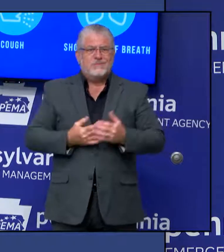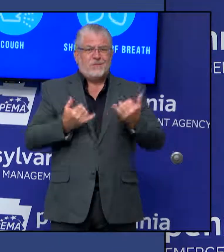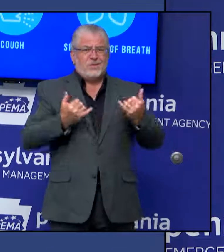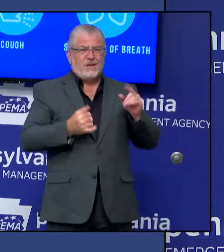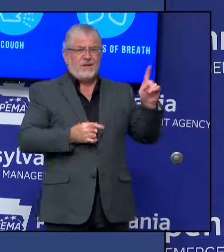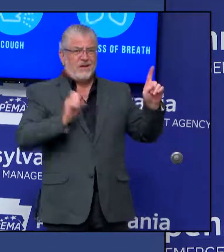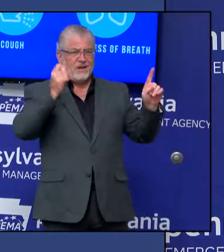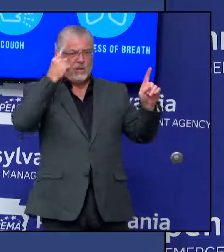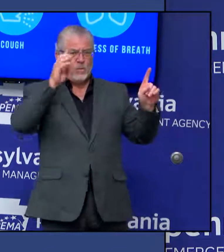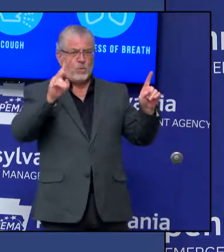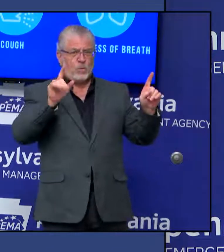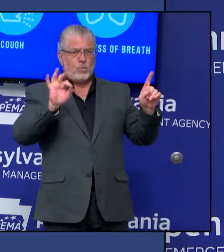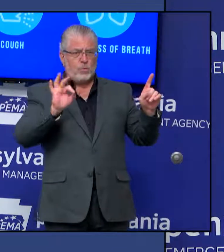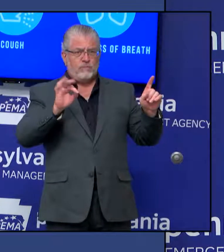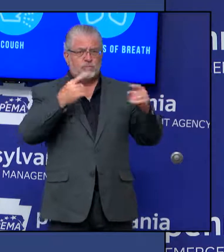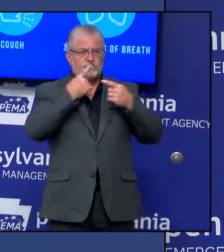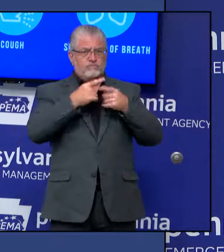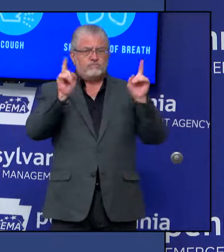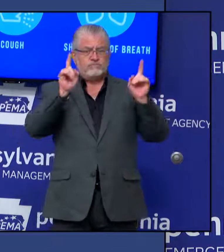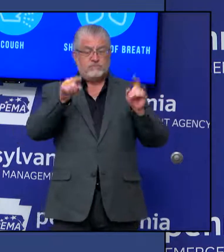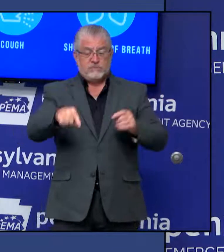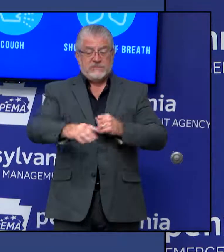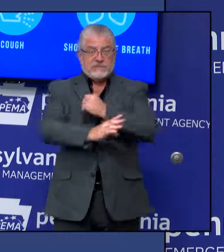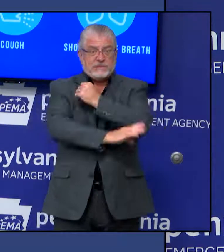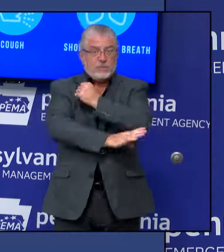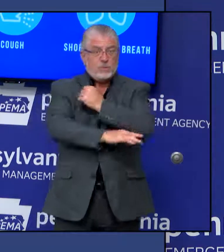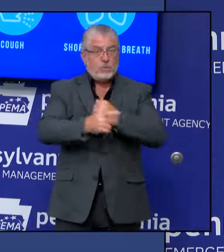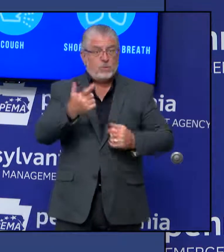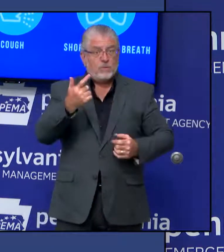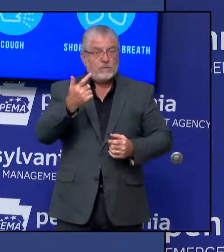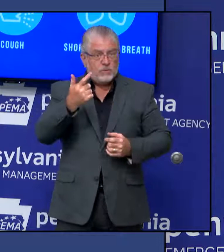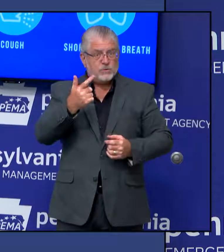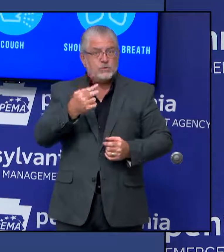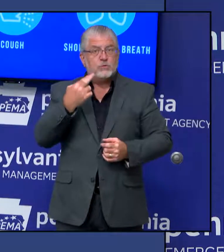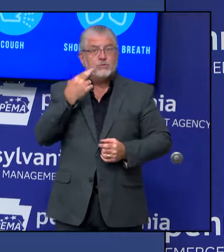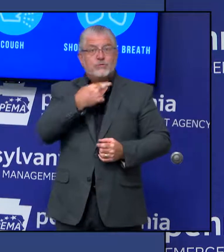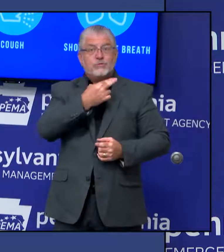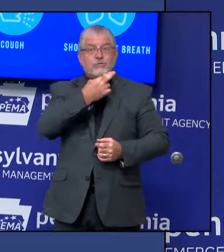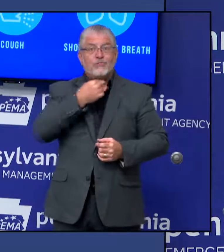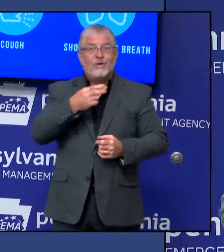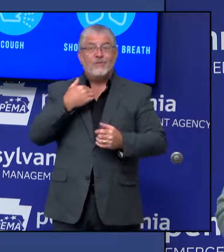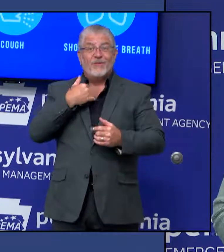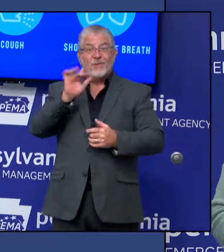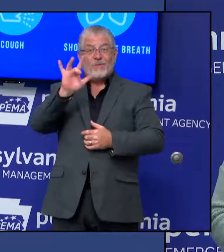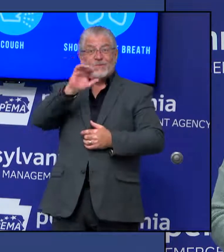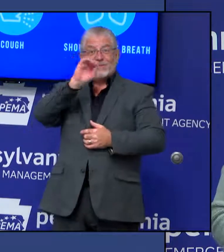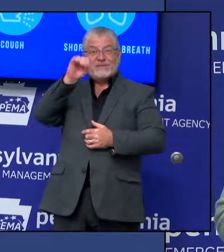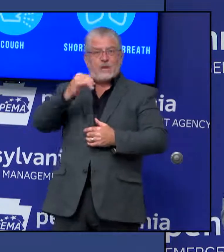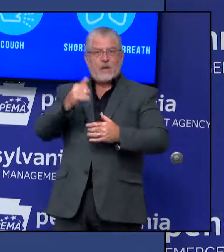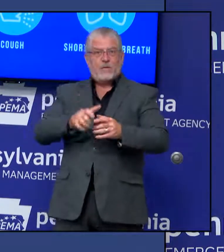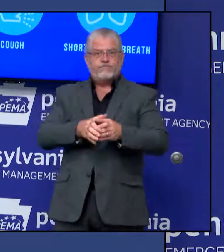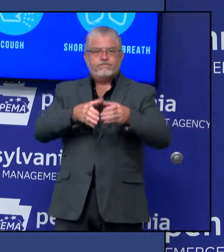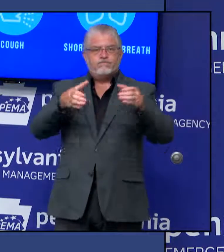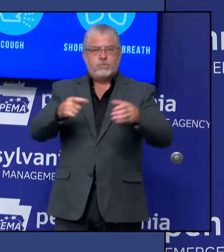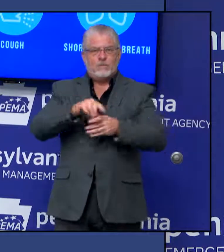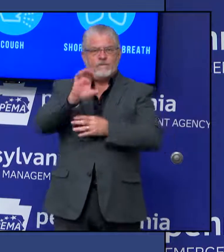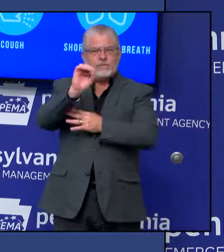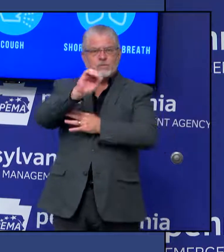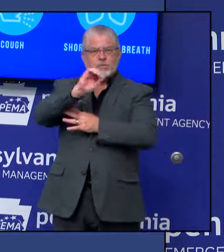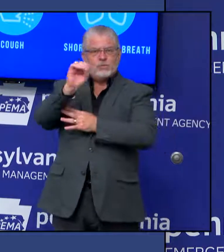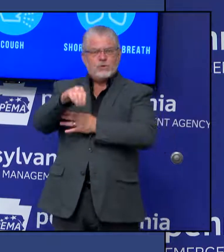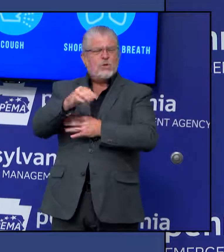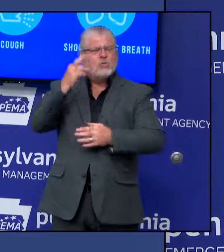capacity for restaurants to serve inside. What is the basis behind that? Well, so, you know, we did the mitigation